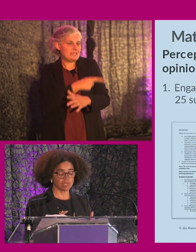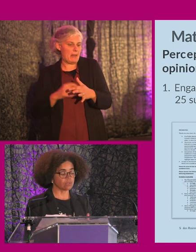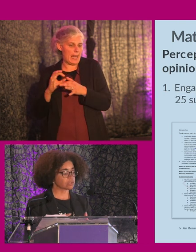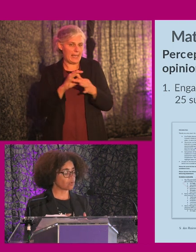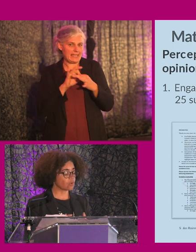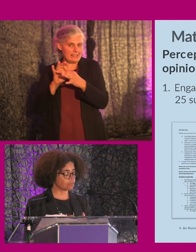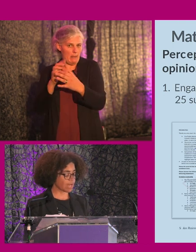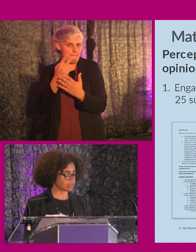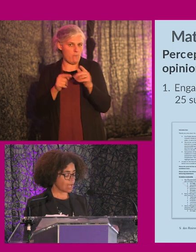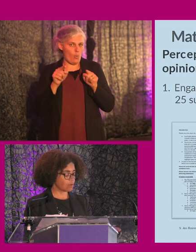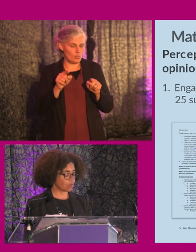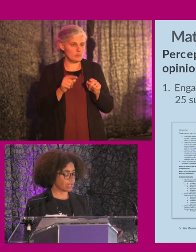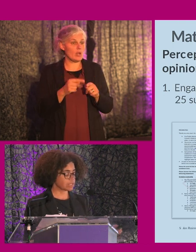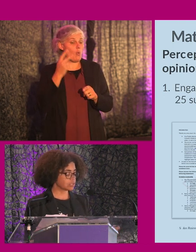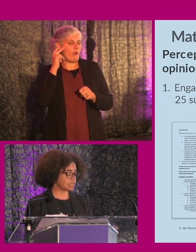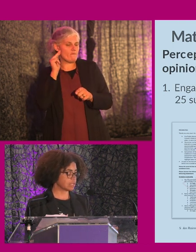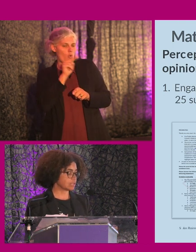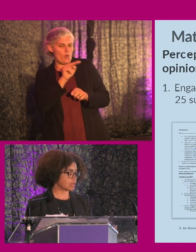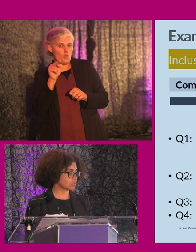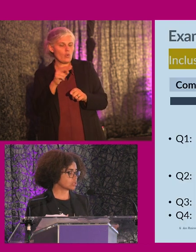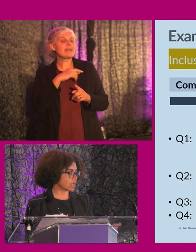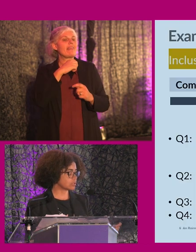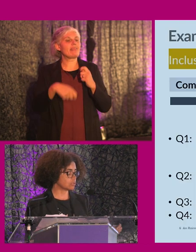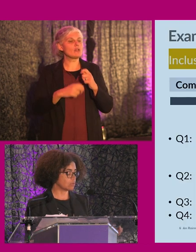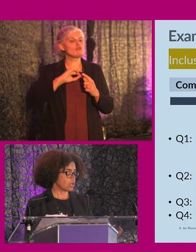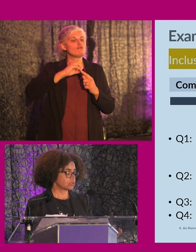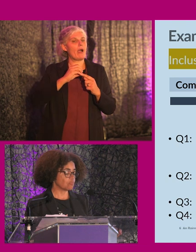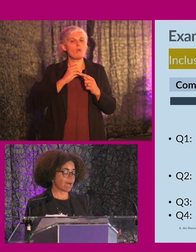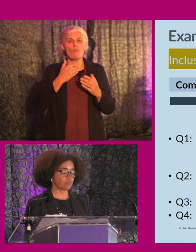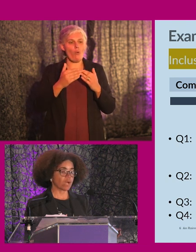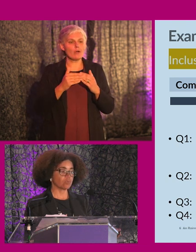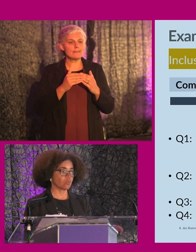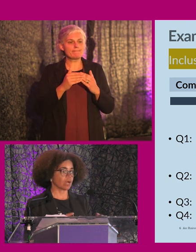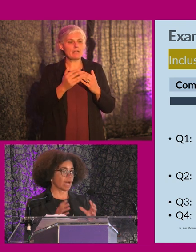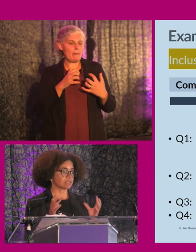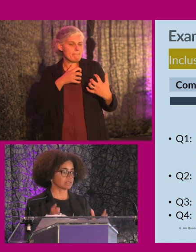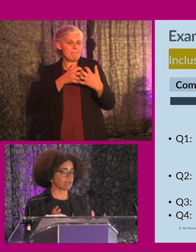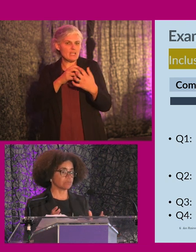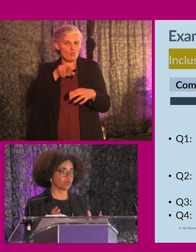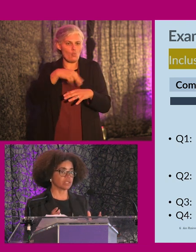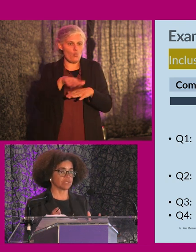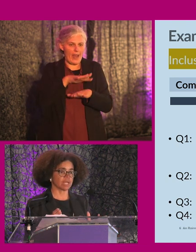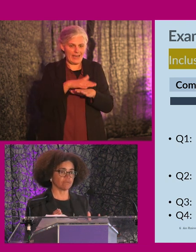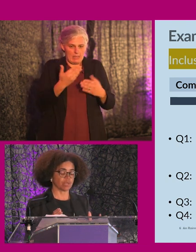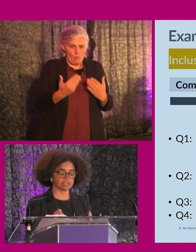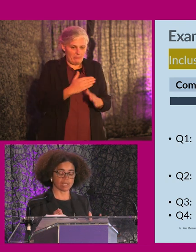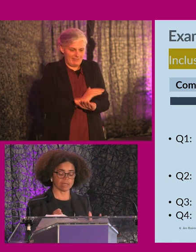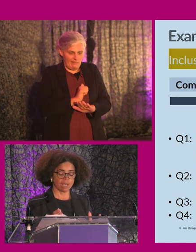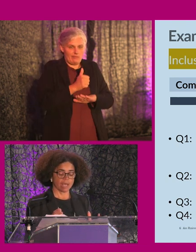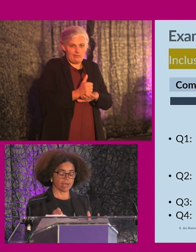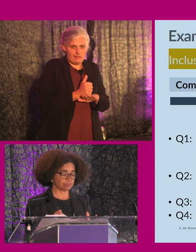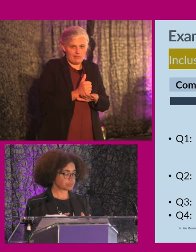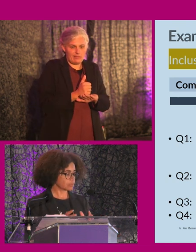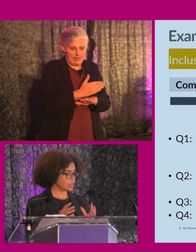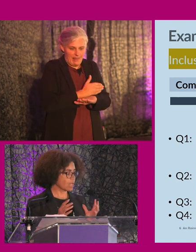And so we looked at all of that and what we essentially did then was try to, to map where we were as a starting point, which gave a baseline.